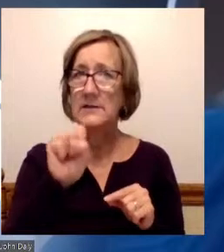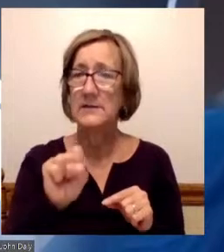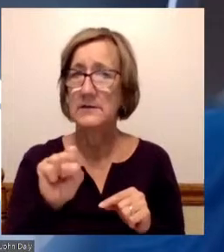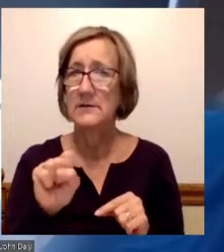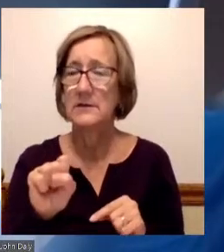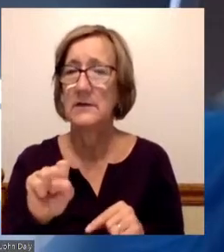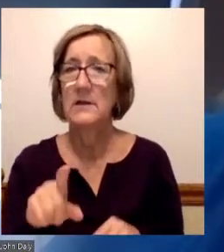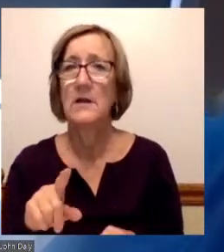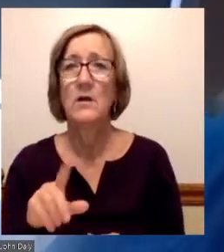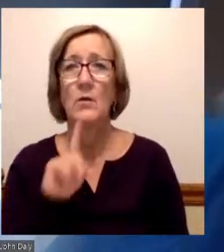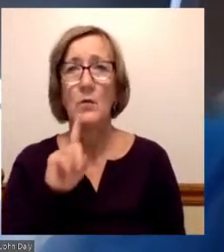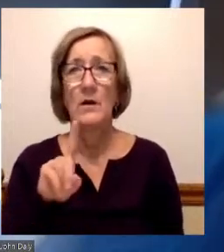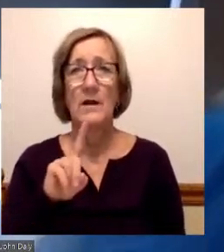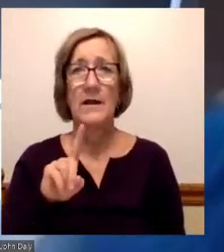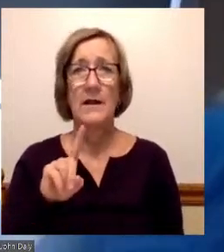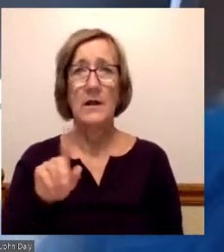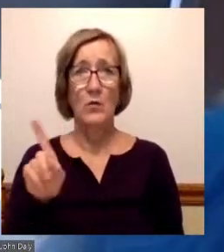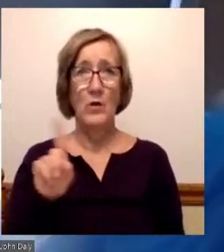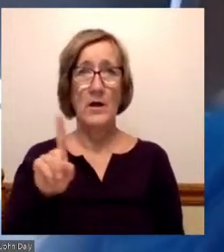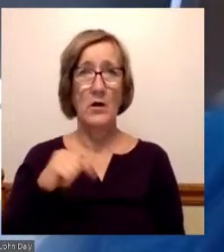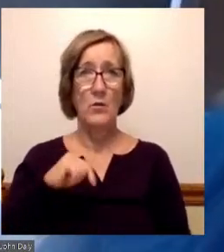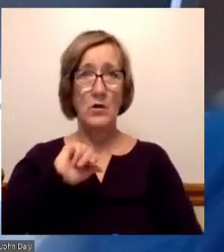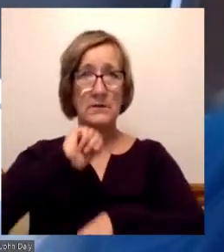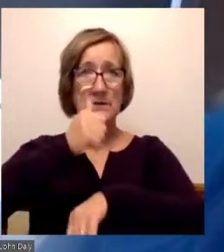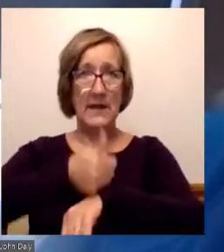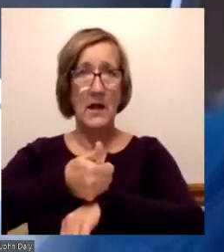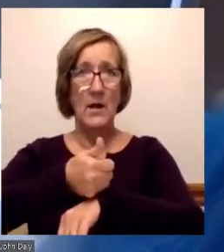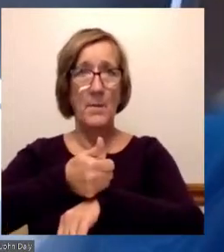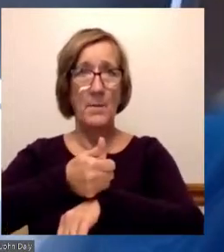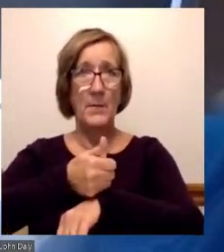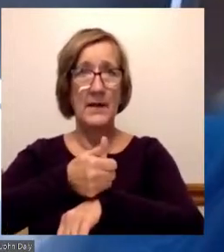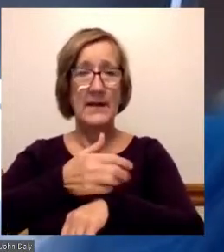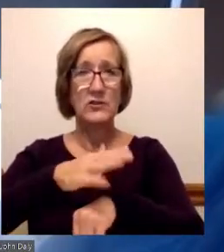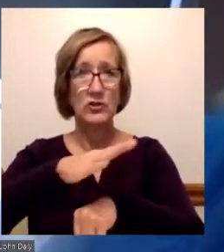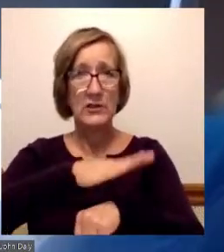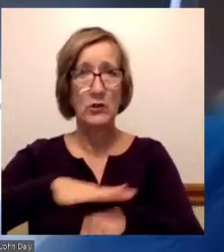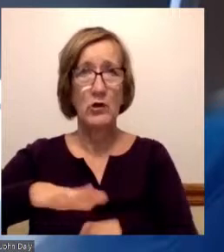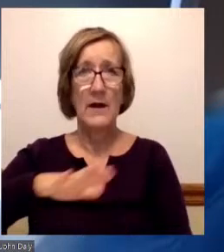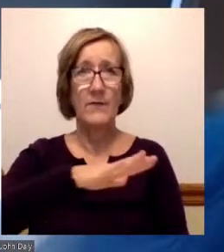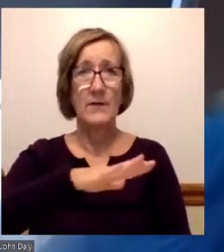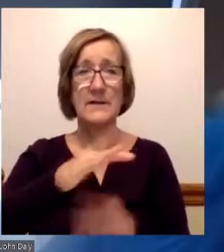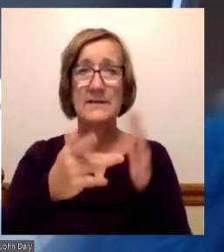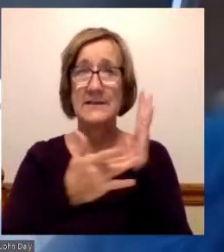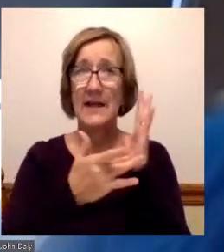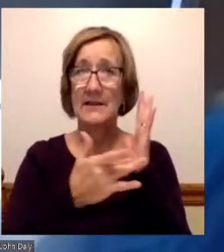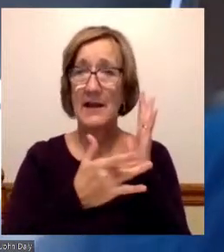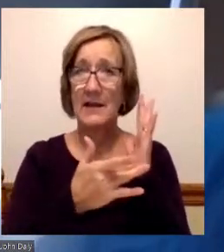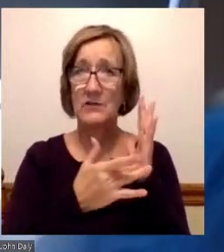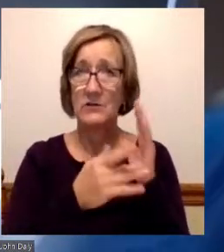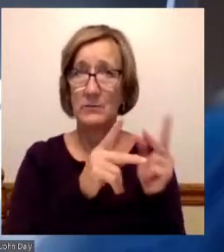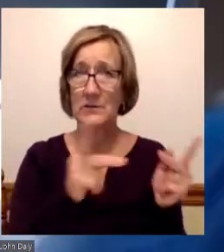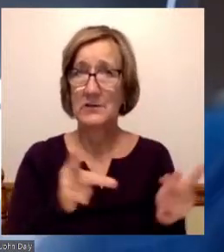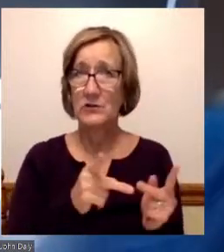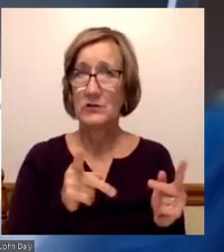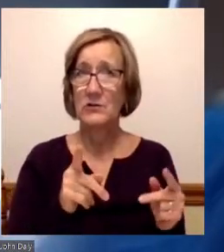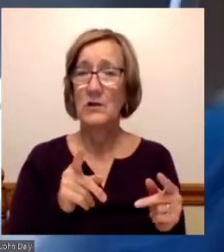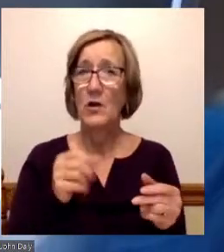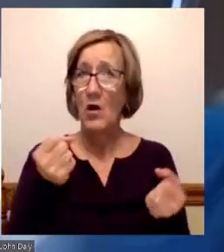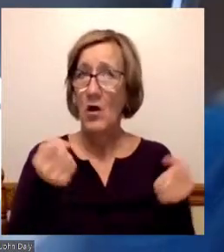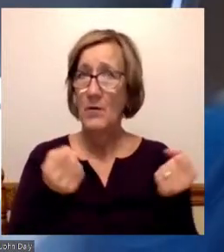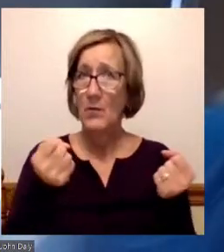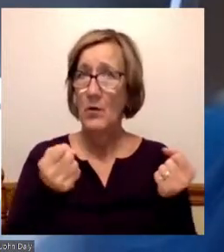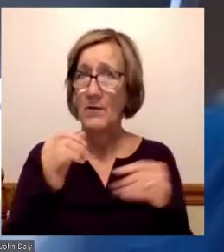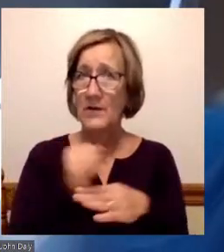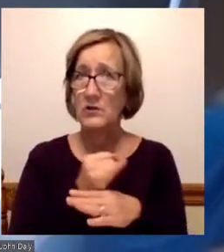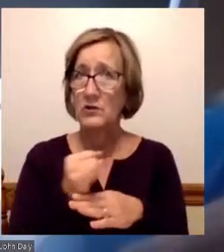geographic position, given where we are in our technological position with the automotive industry, to really step forward